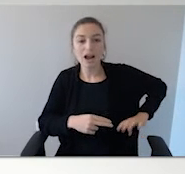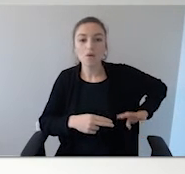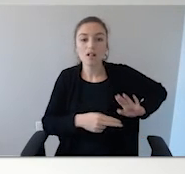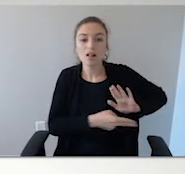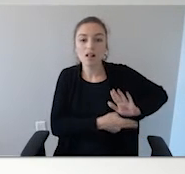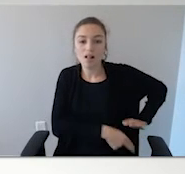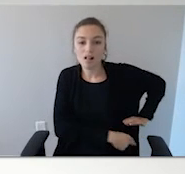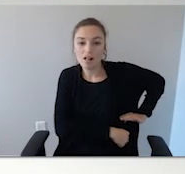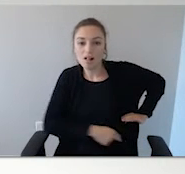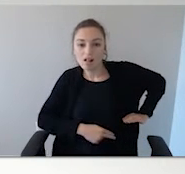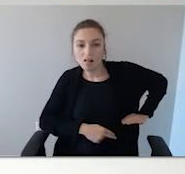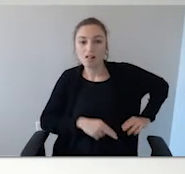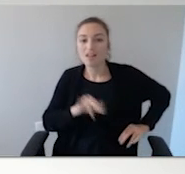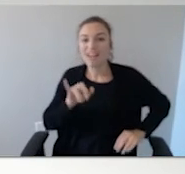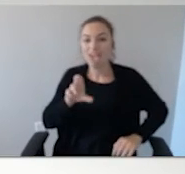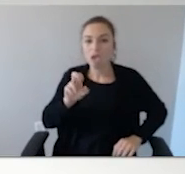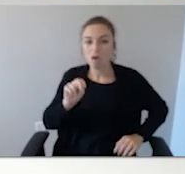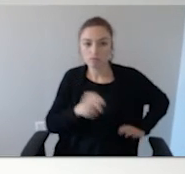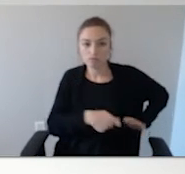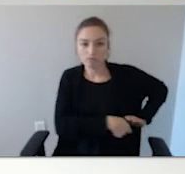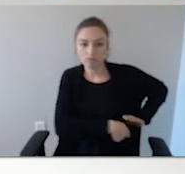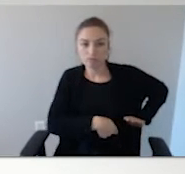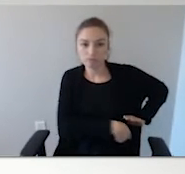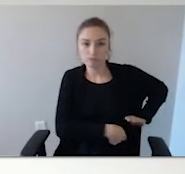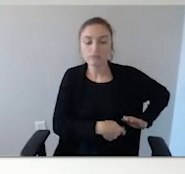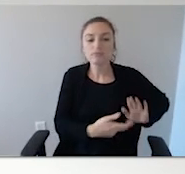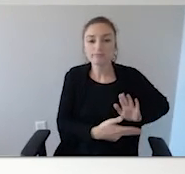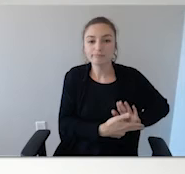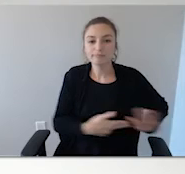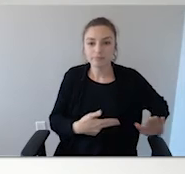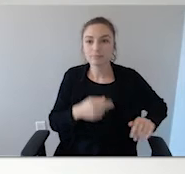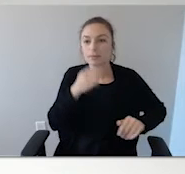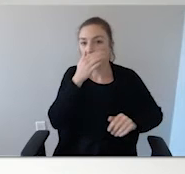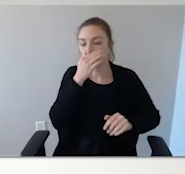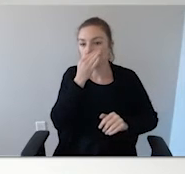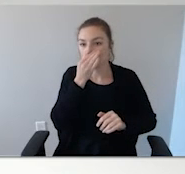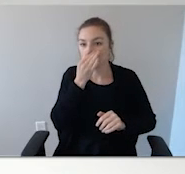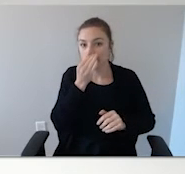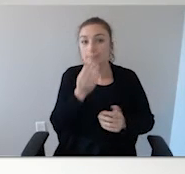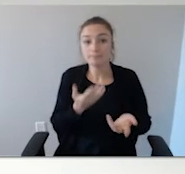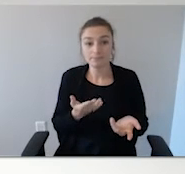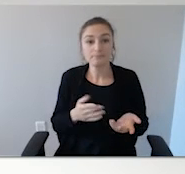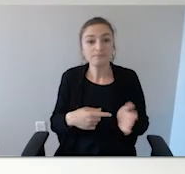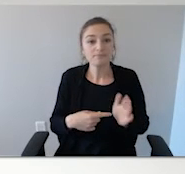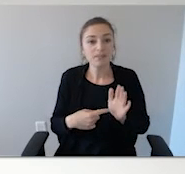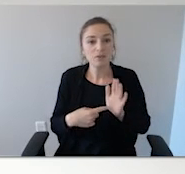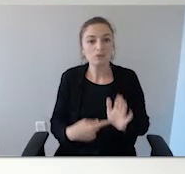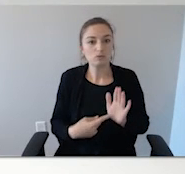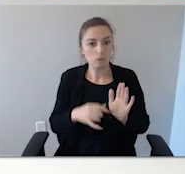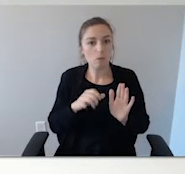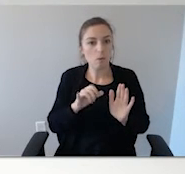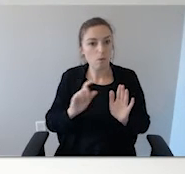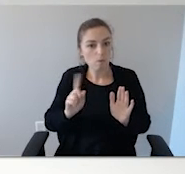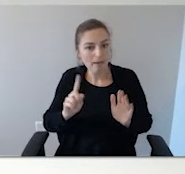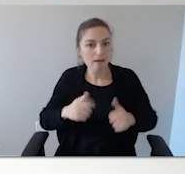they're going here. He doesn't tuck his shirts in, so hanging over his pants or his shorts is going to address that sensory issue.